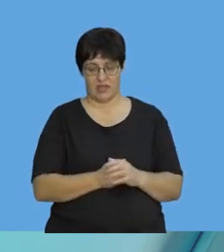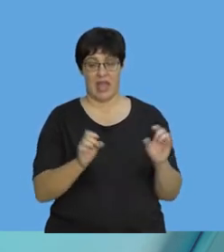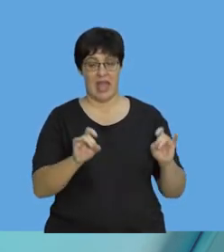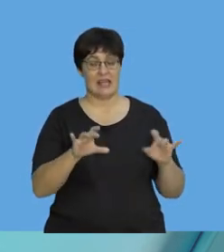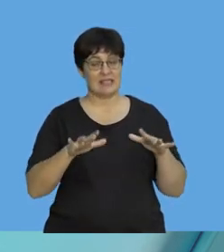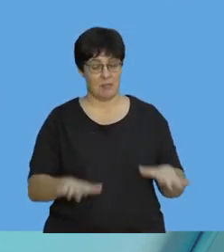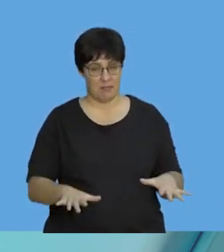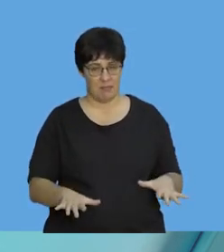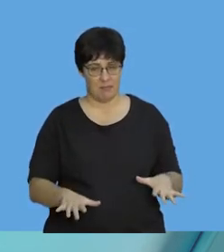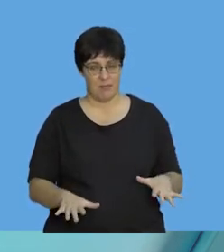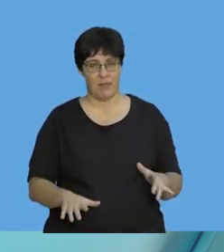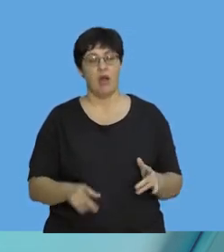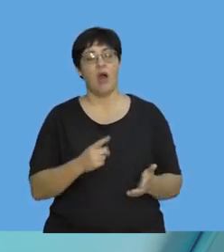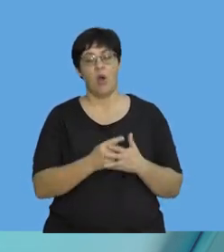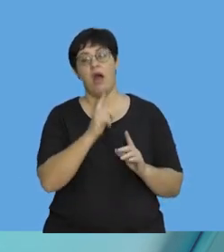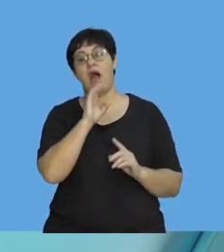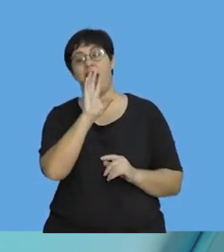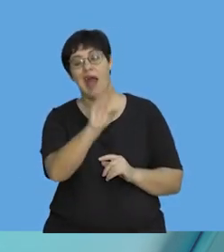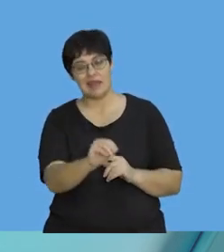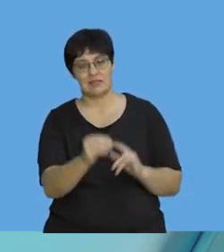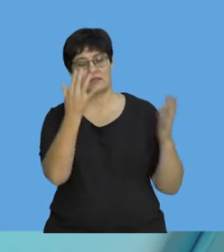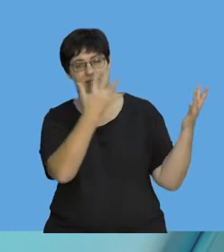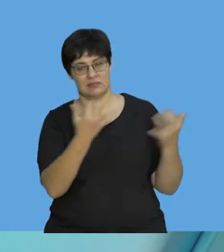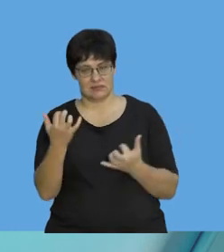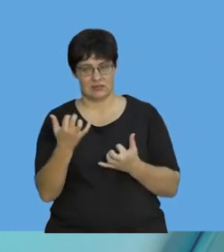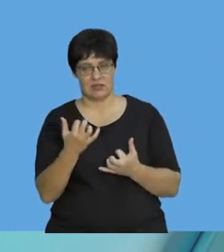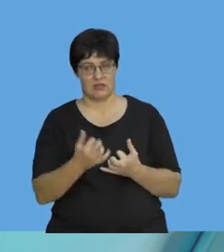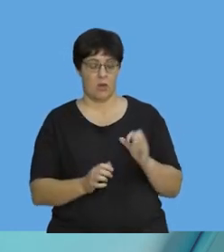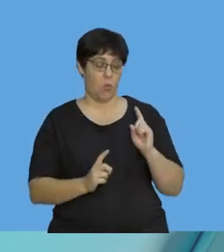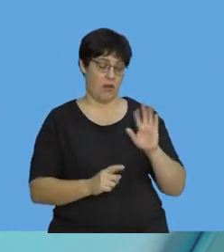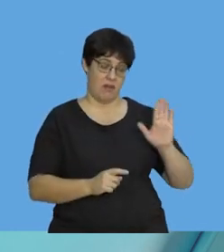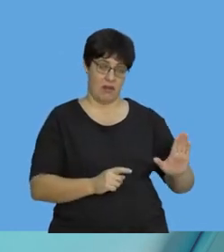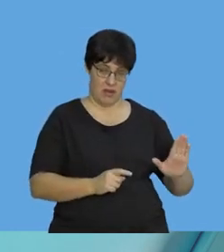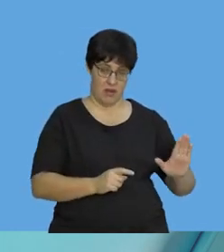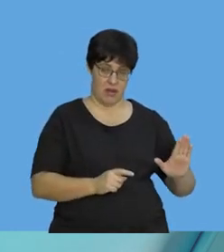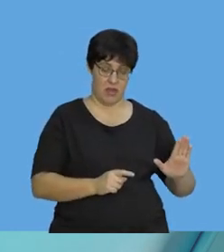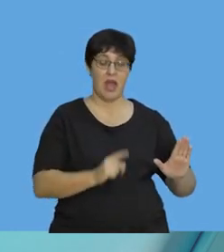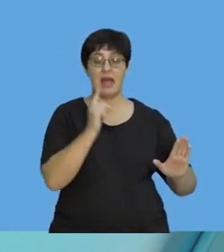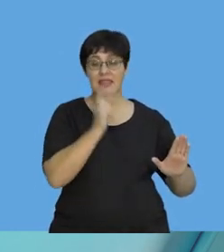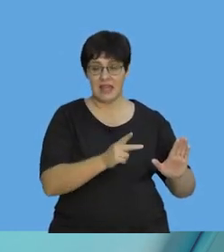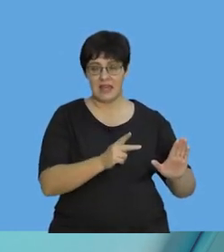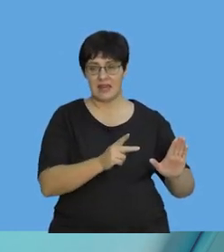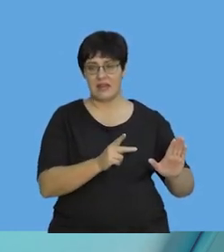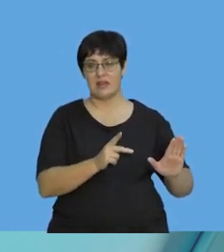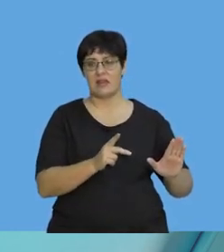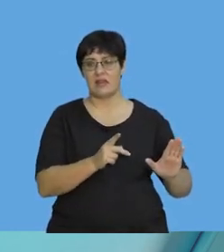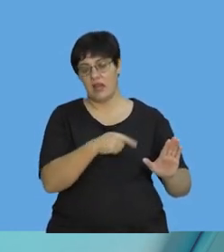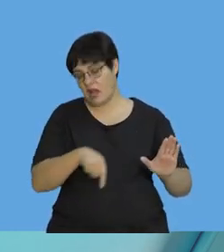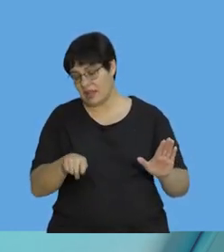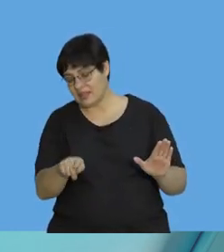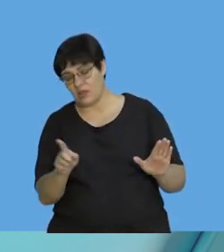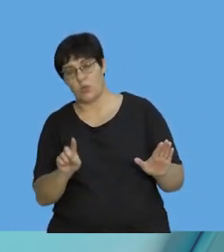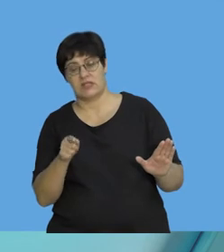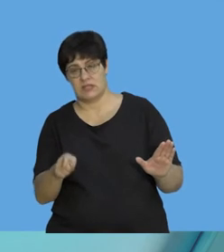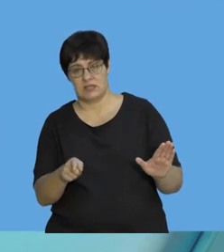Both In an exam, they will only ask you to work out the force on one, and then ask you, what's the